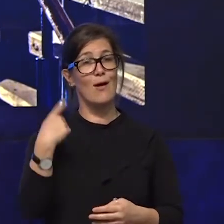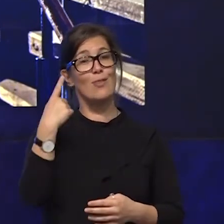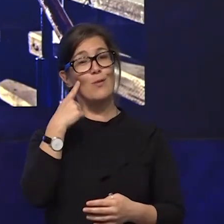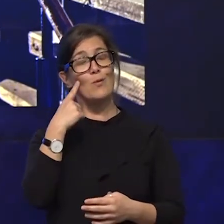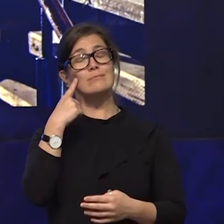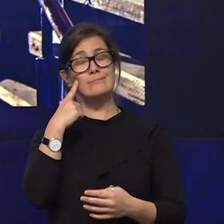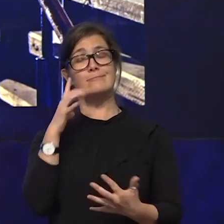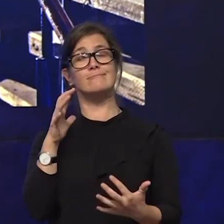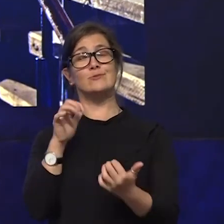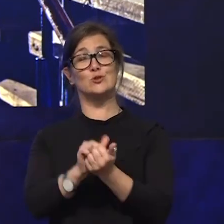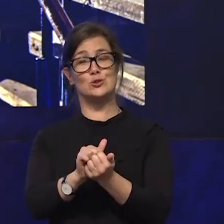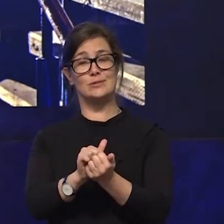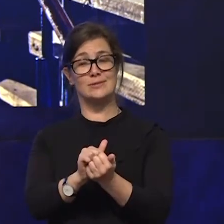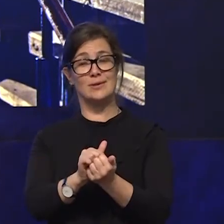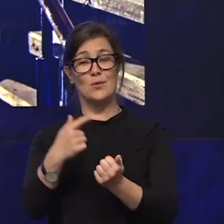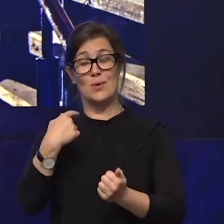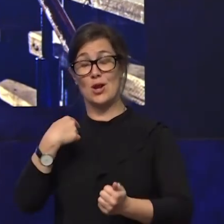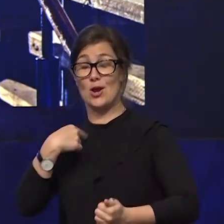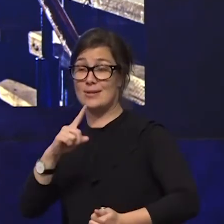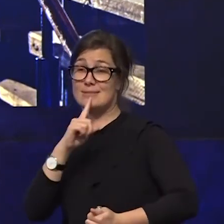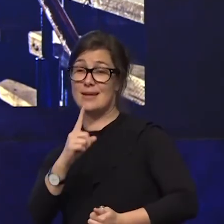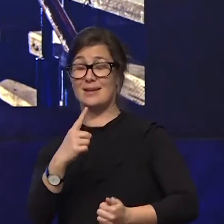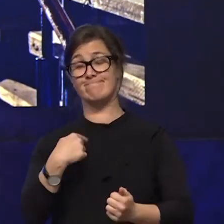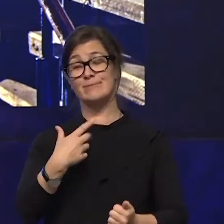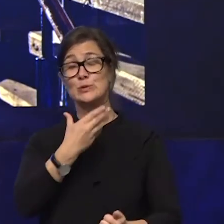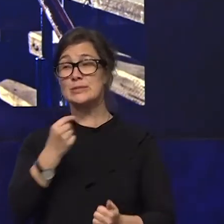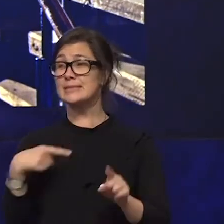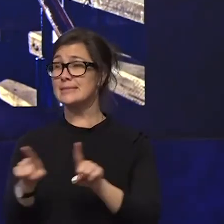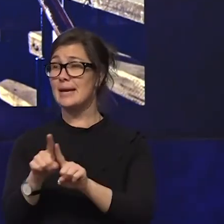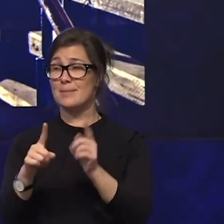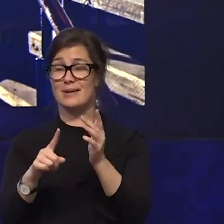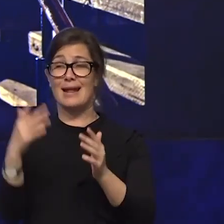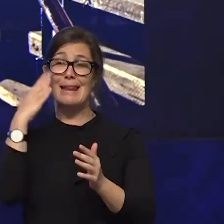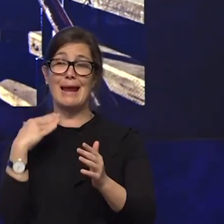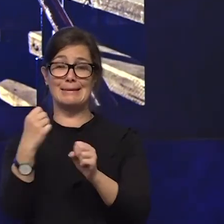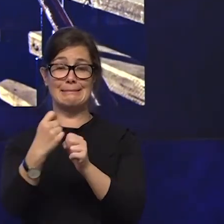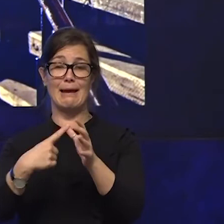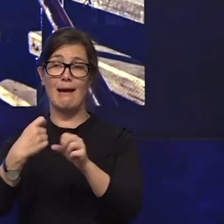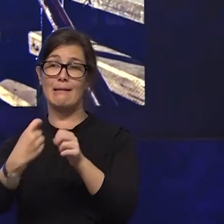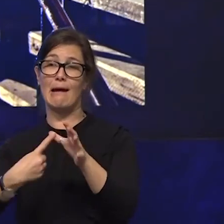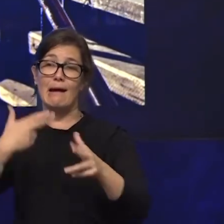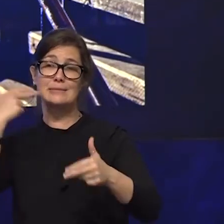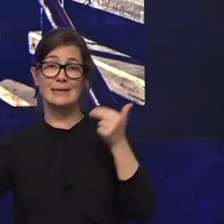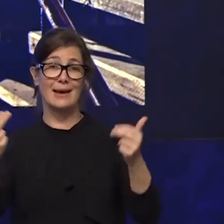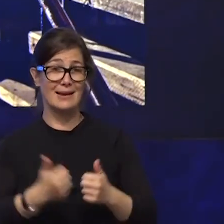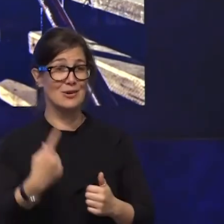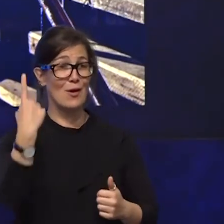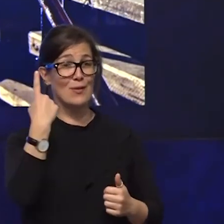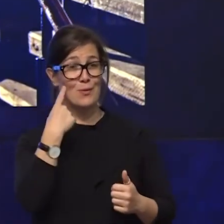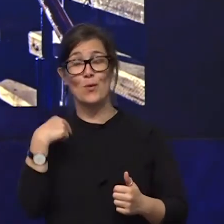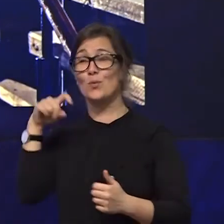that my final and parting words be a direct quote of one lady gaga